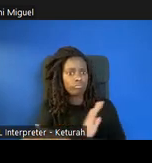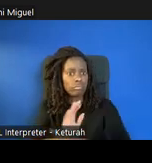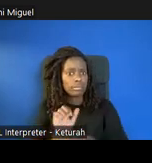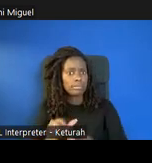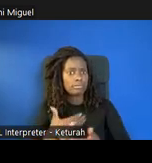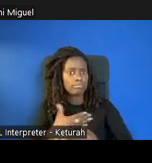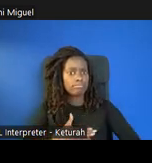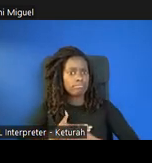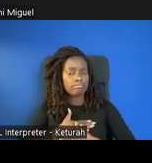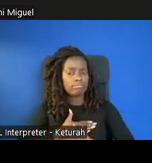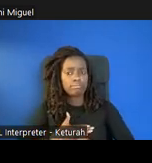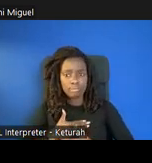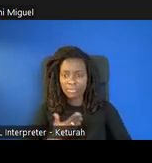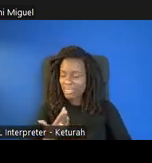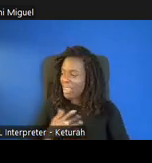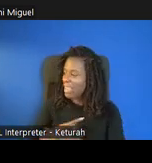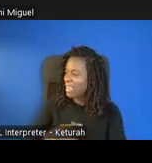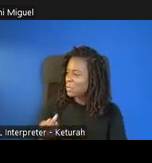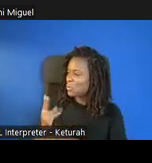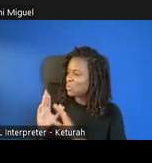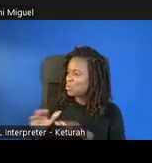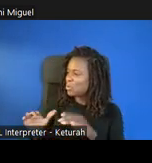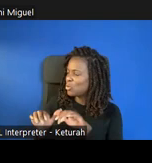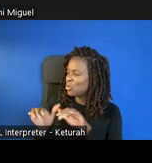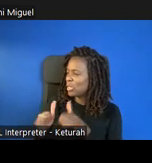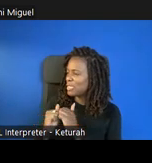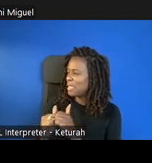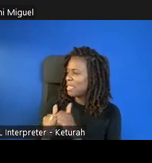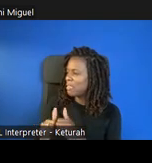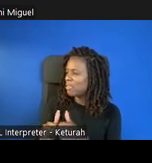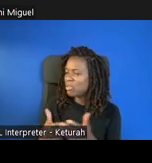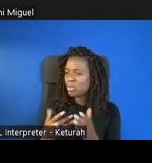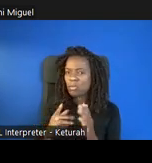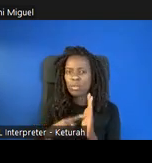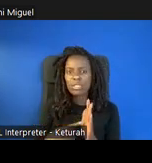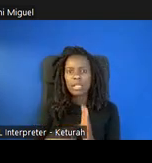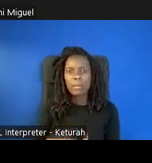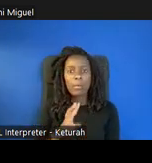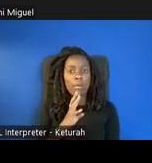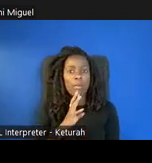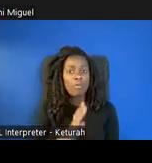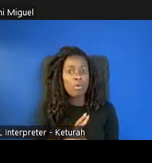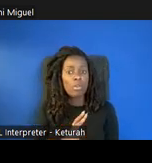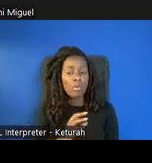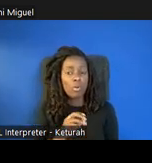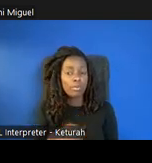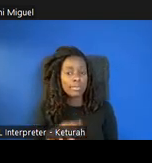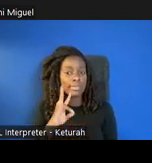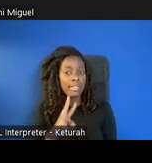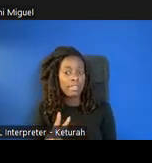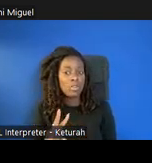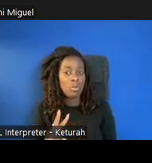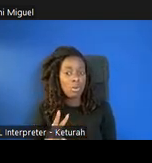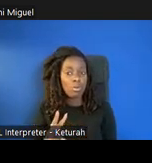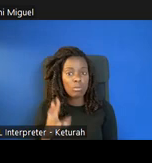it's to two children could do it together. I could even picture, like you've said, the siblings like a four and a seven year old doing it. know, sometimes parents are a little